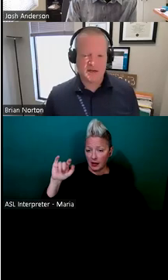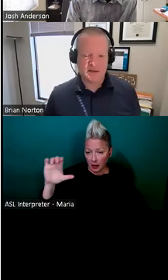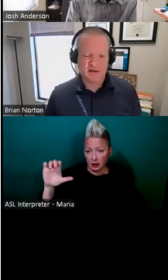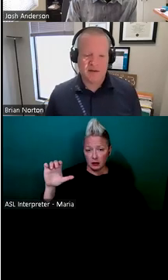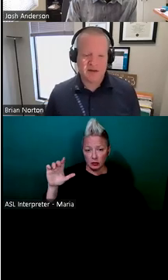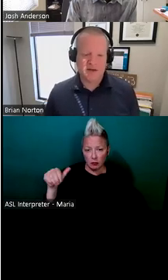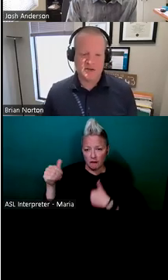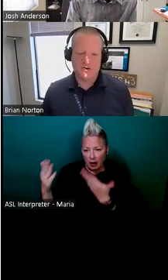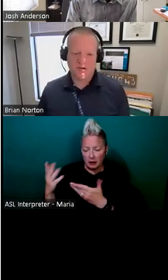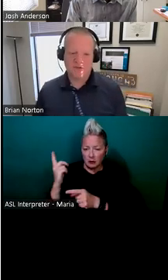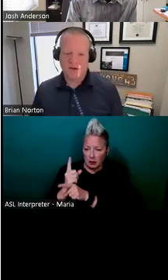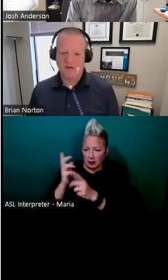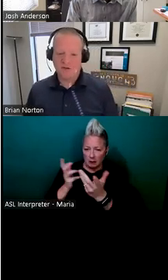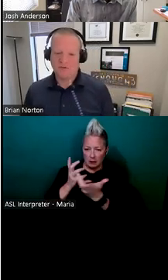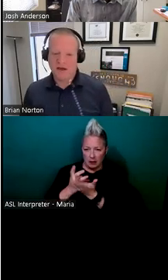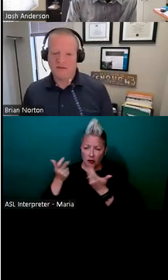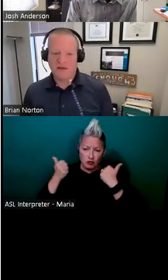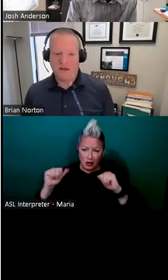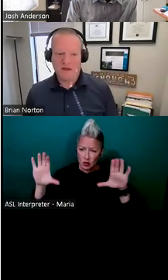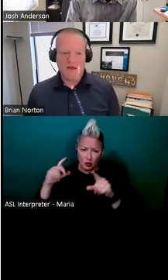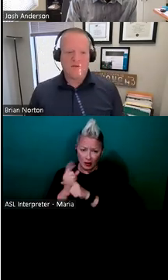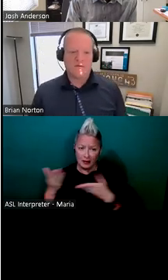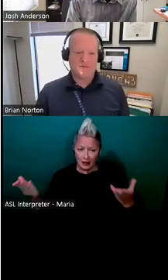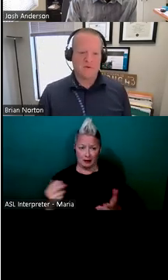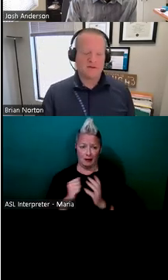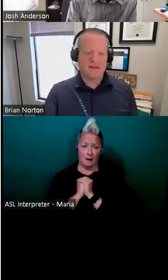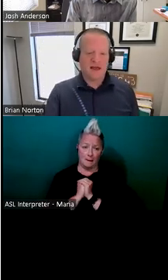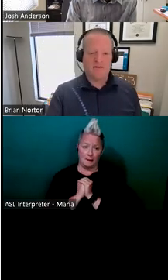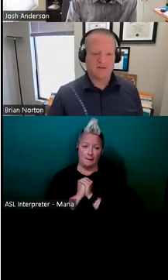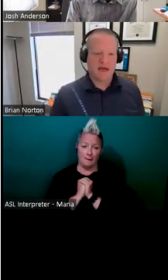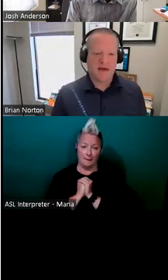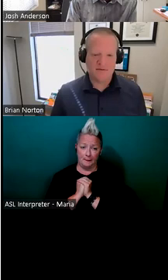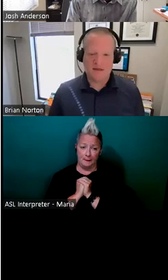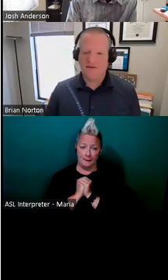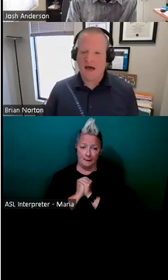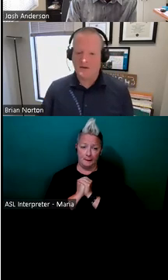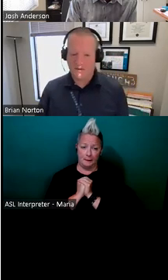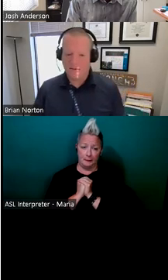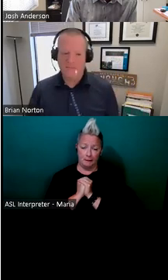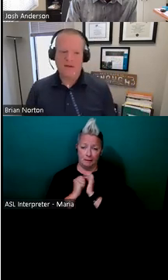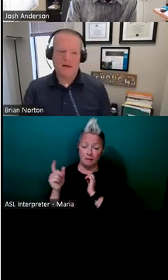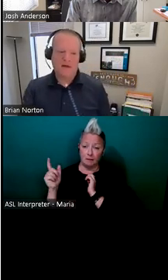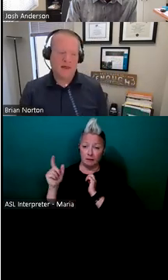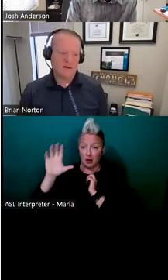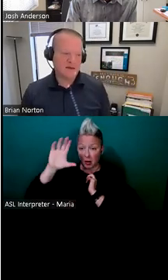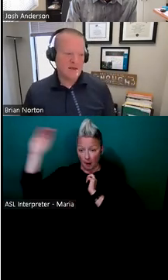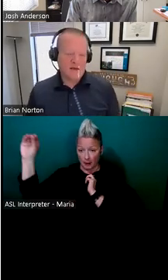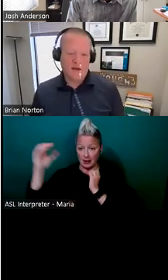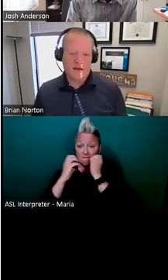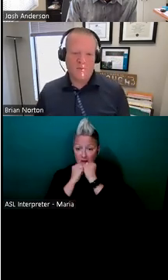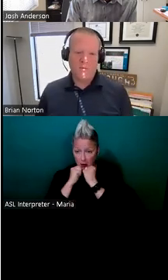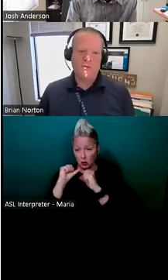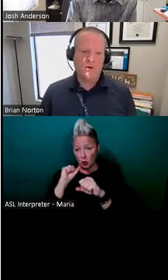that particular accommodation. They're just trying to do the right thing for the folks that they have on staff. They value them. Um, and,